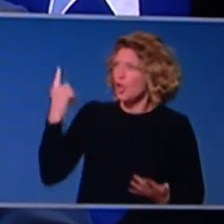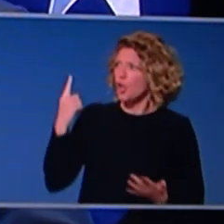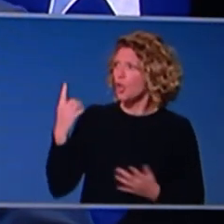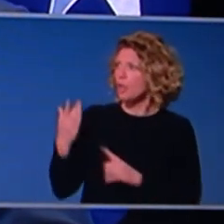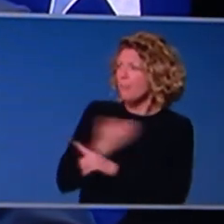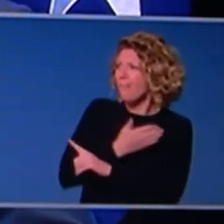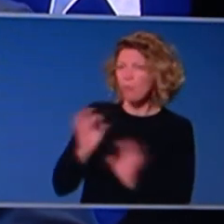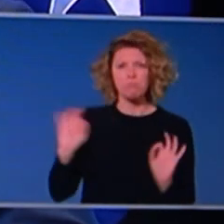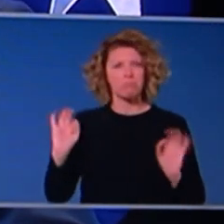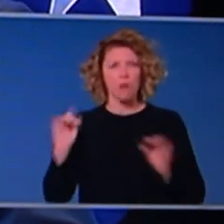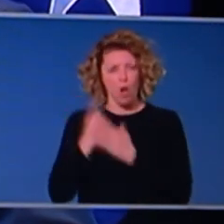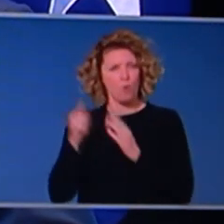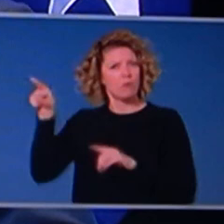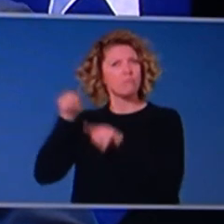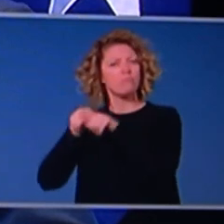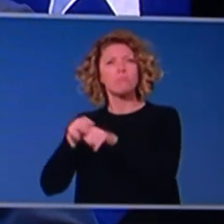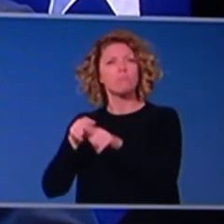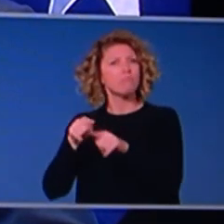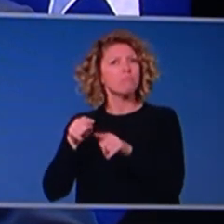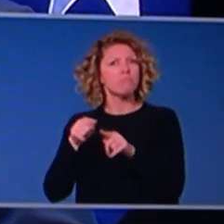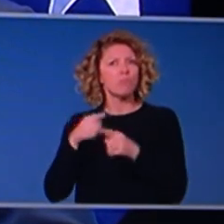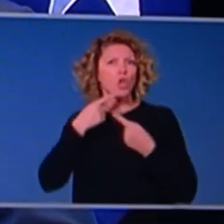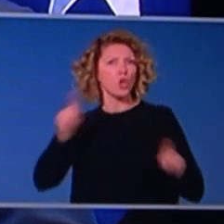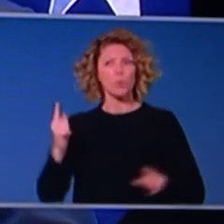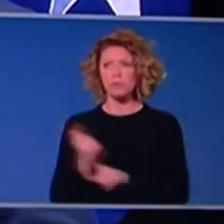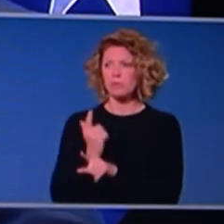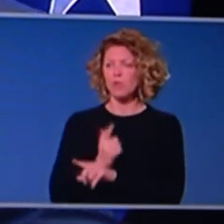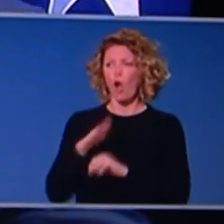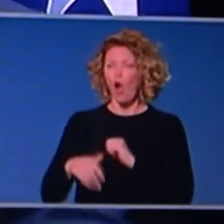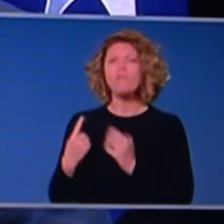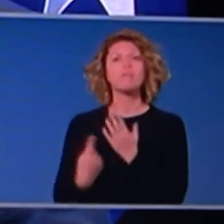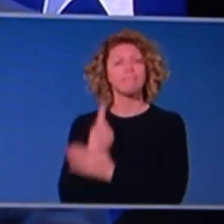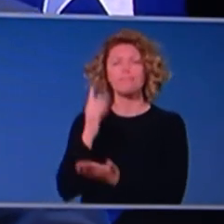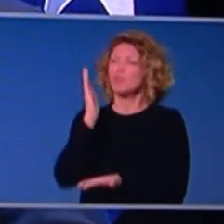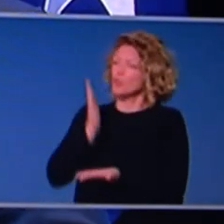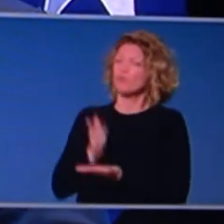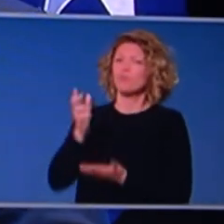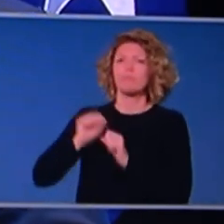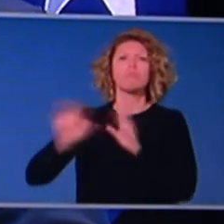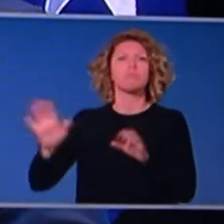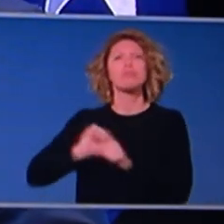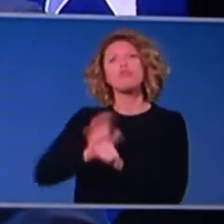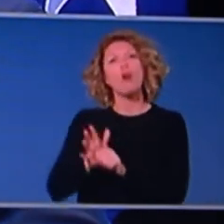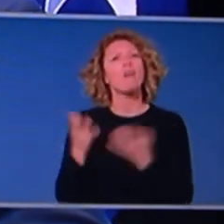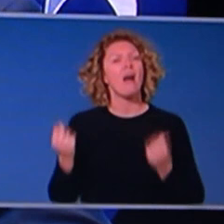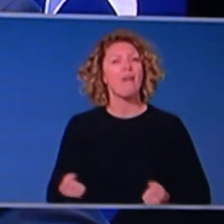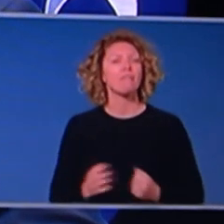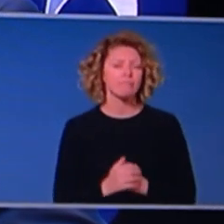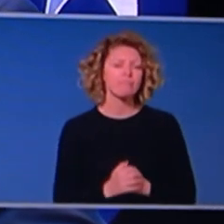to that that would have, uh, uh, borne out, uh, those initial reports as, as far as our government's concerned.